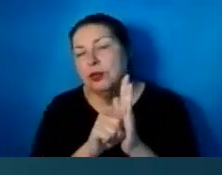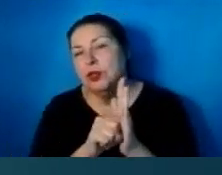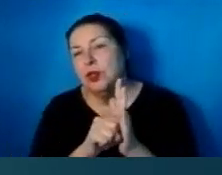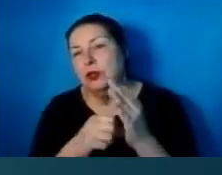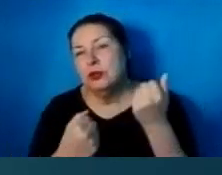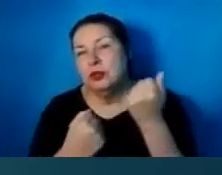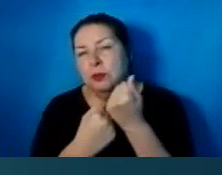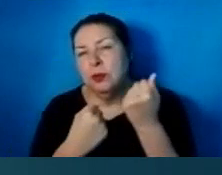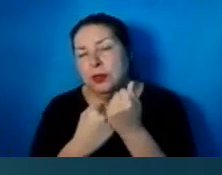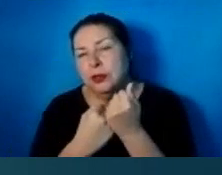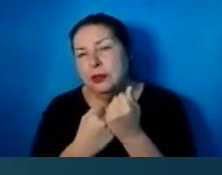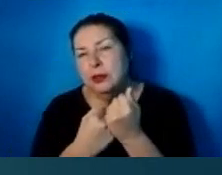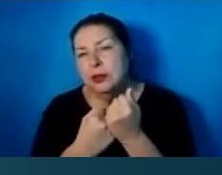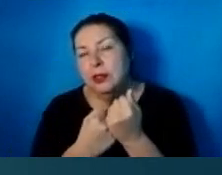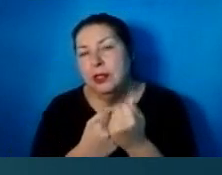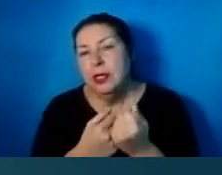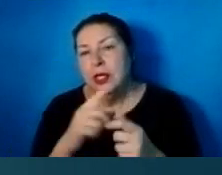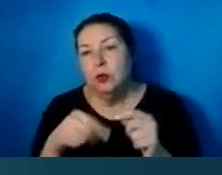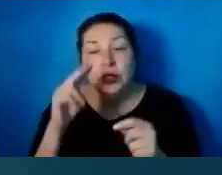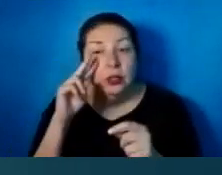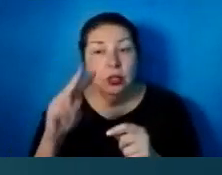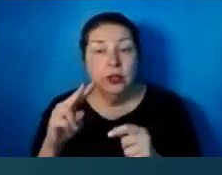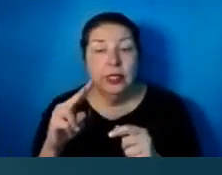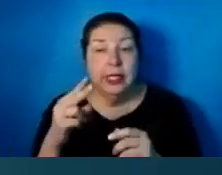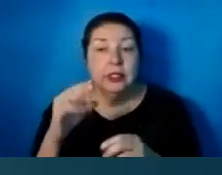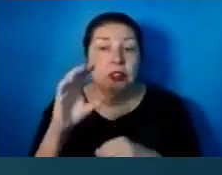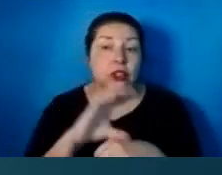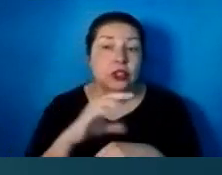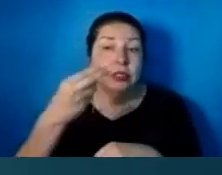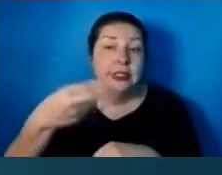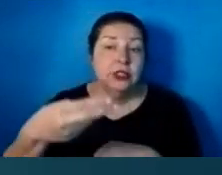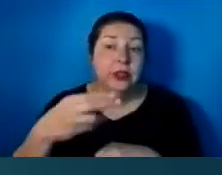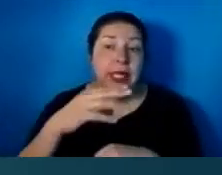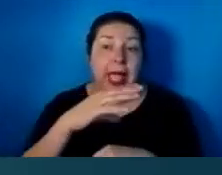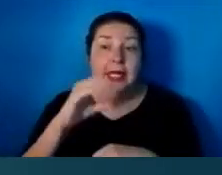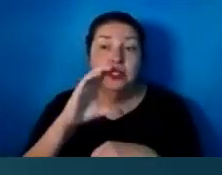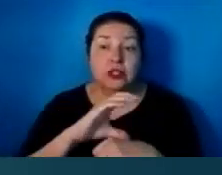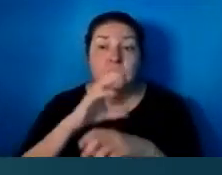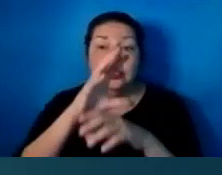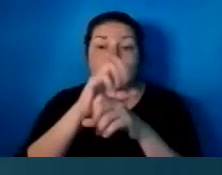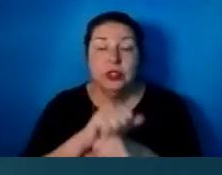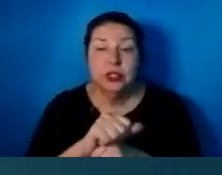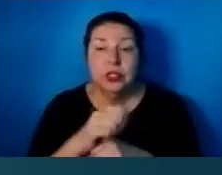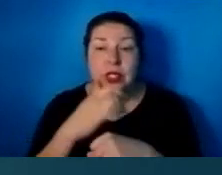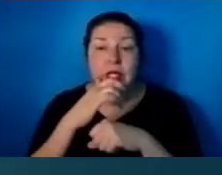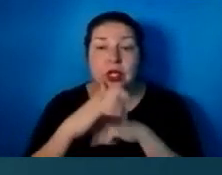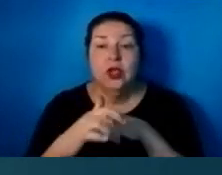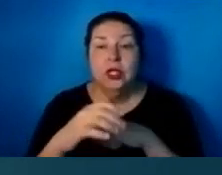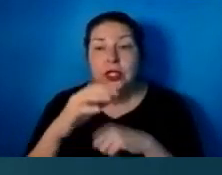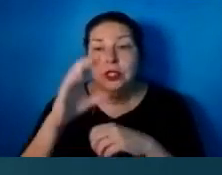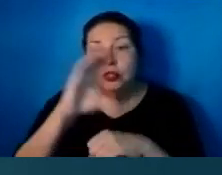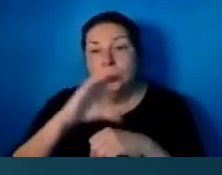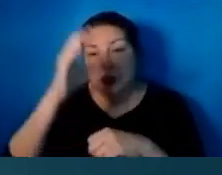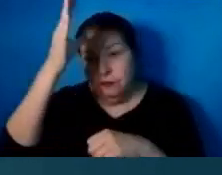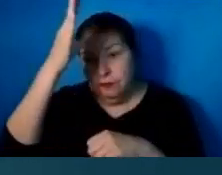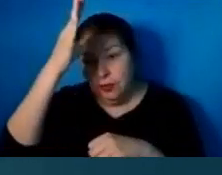And in fact, when you look at church history and church tradition, the early church fathers had no issue,